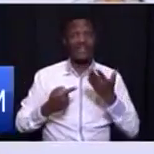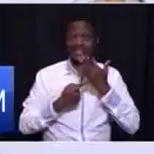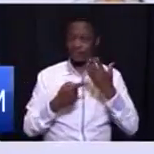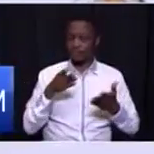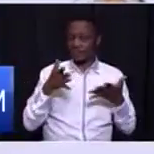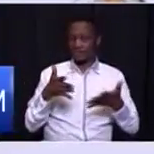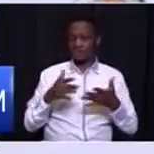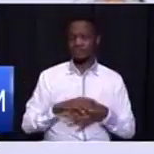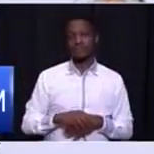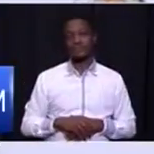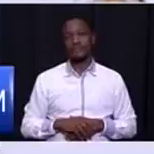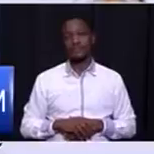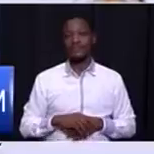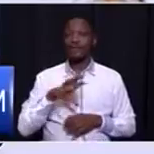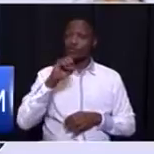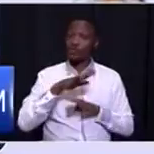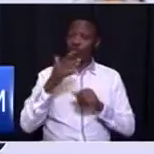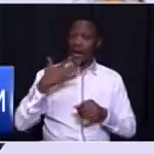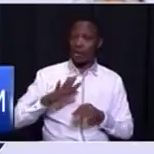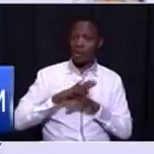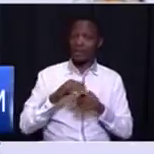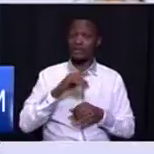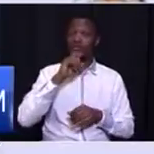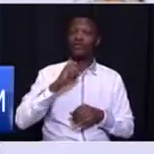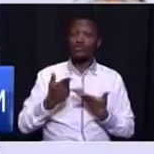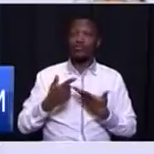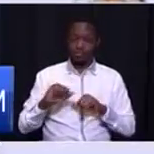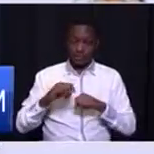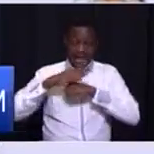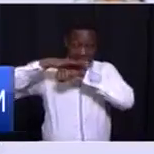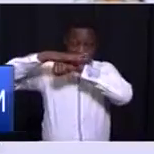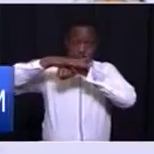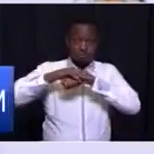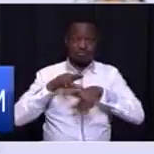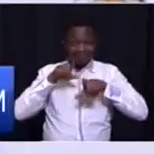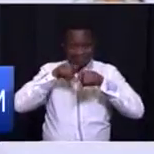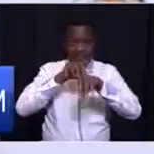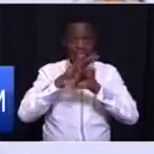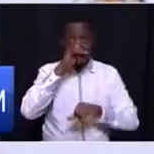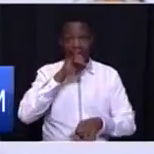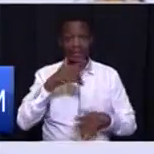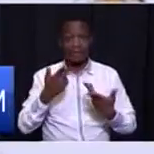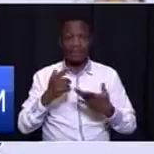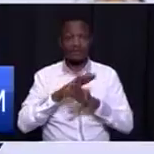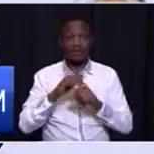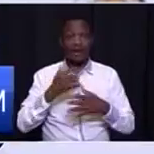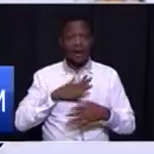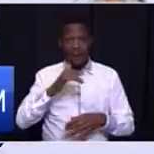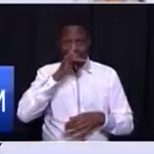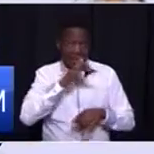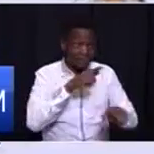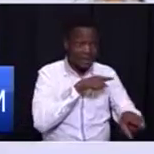want us to use the drones to police and chase criminals. I want the criminals to know